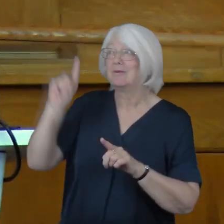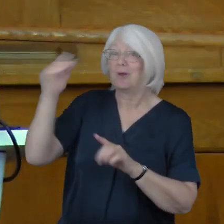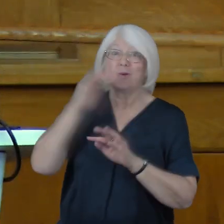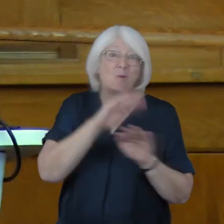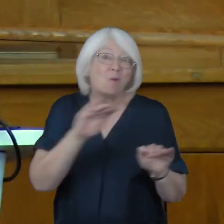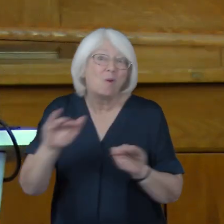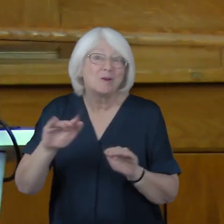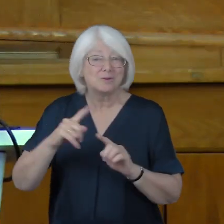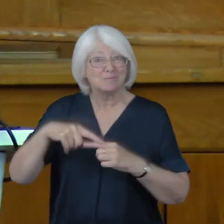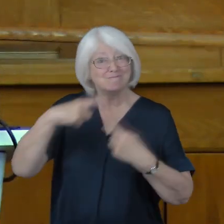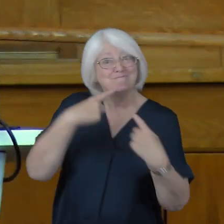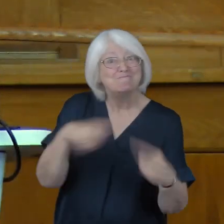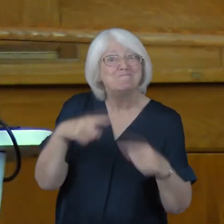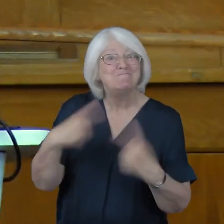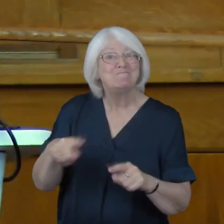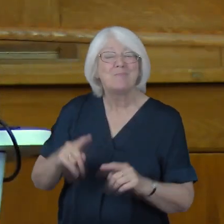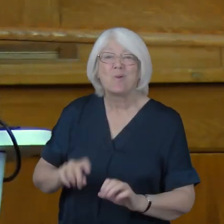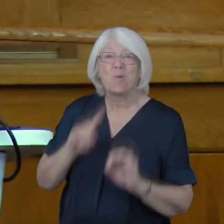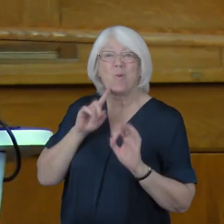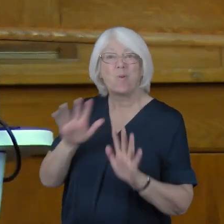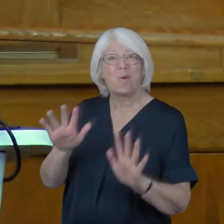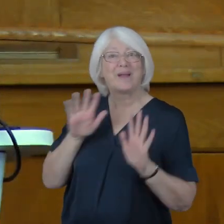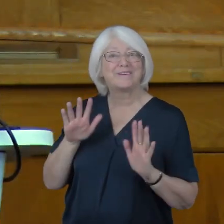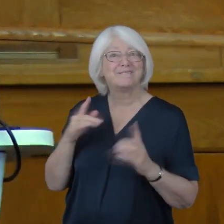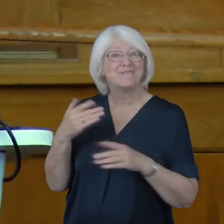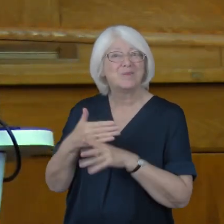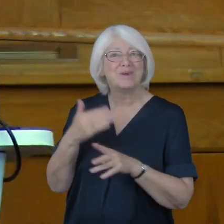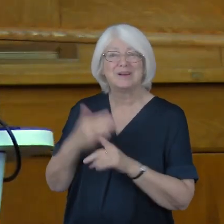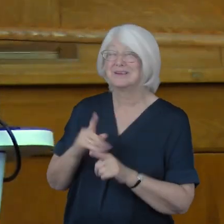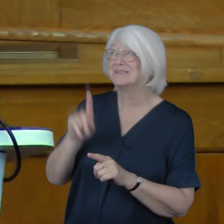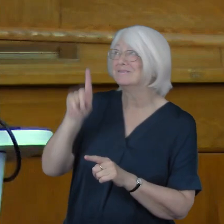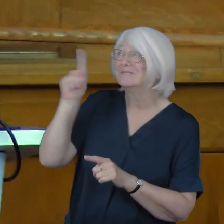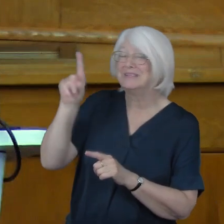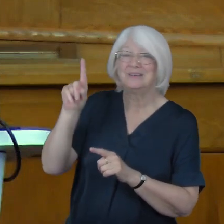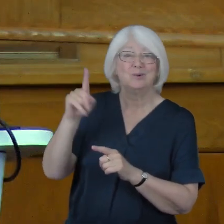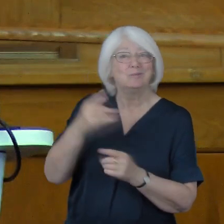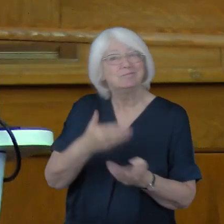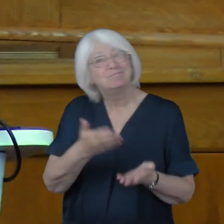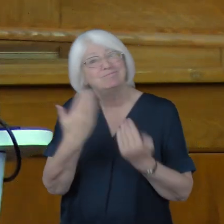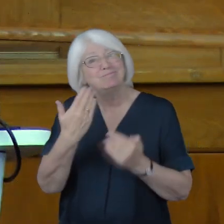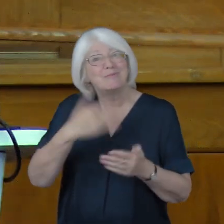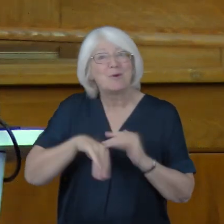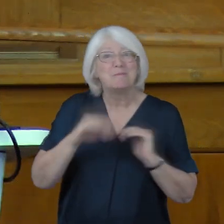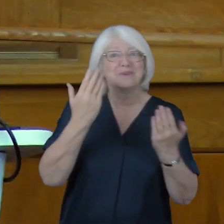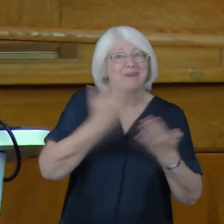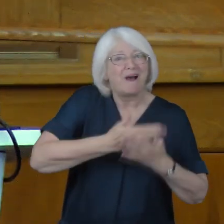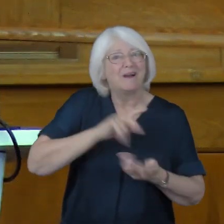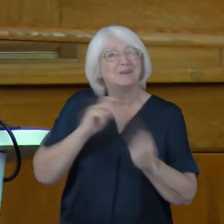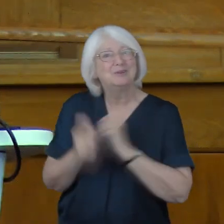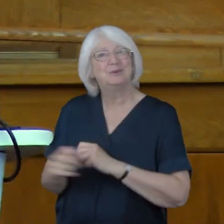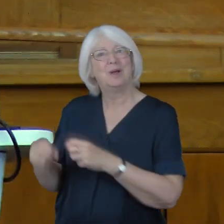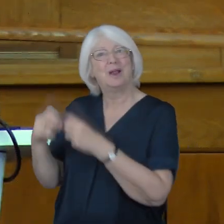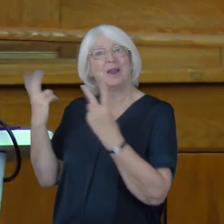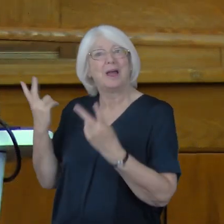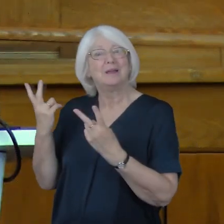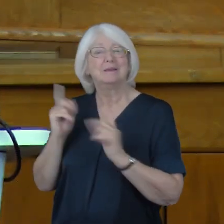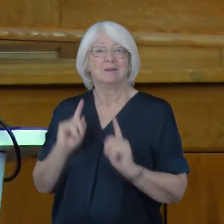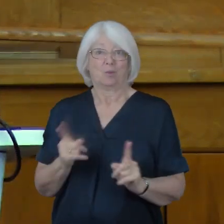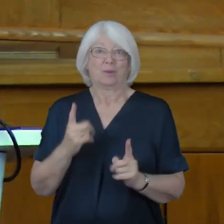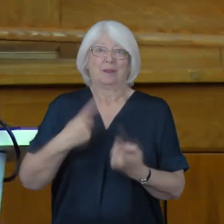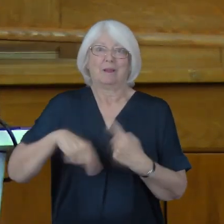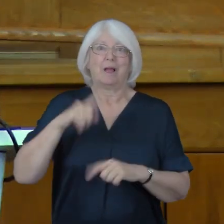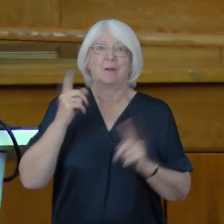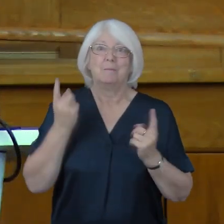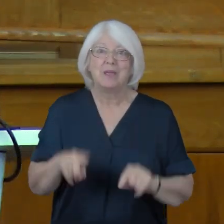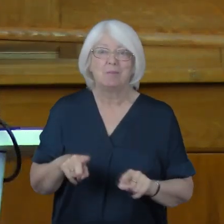who called us out of darkness into God's marvellous light. We are a people of faith